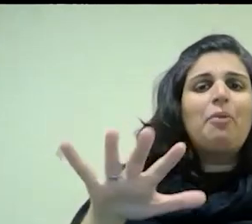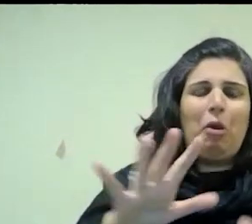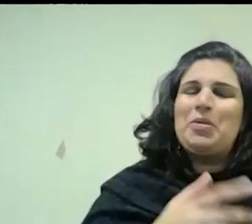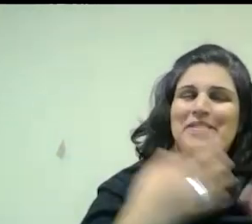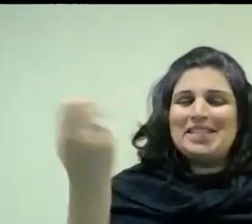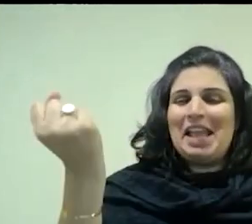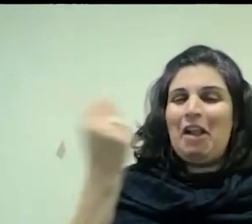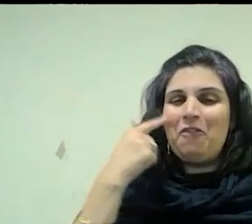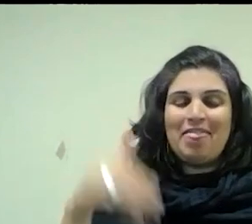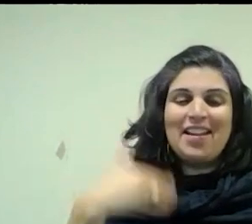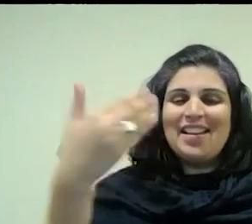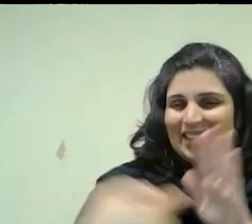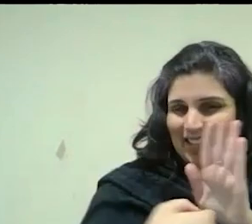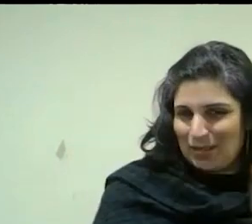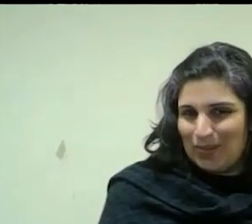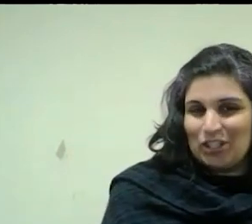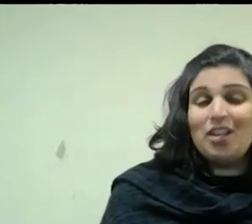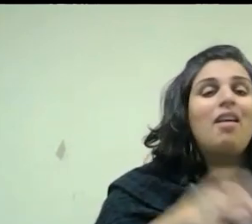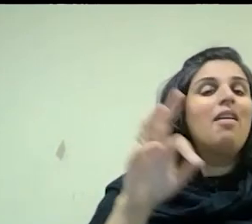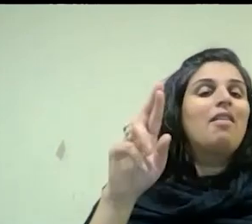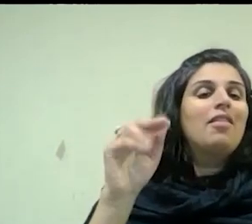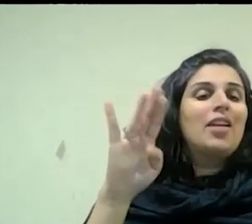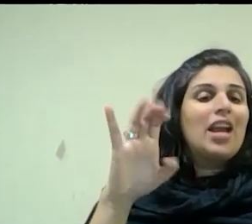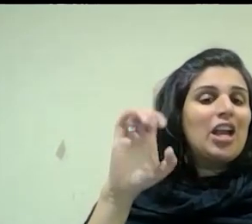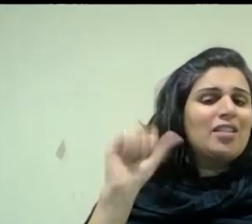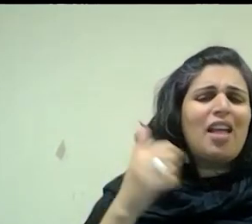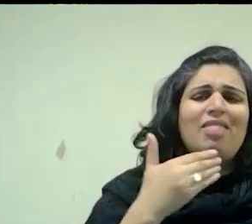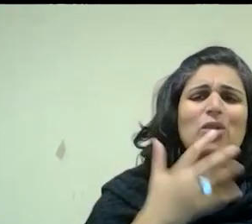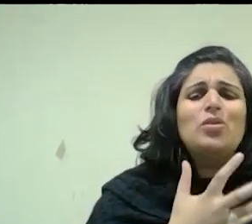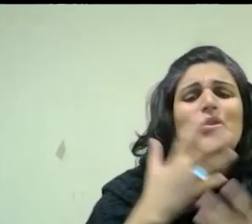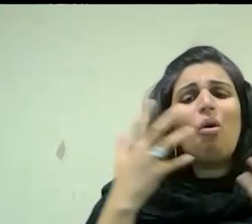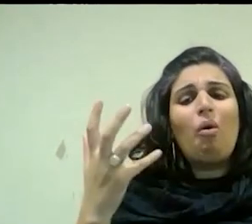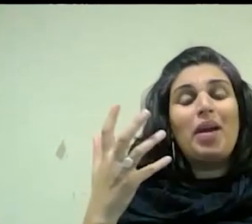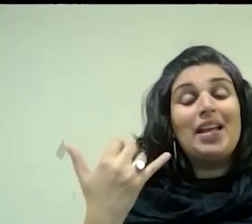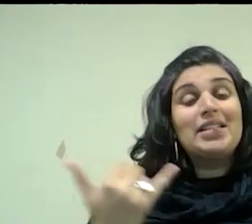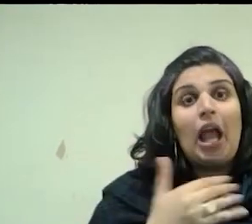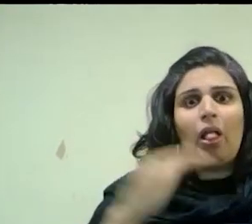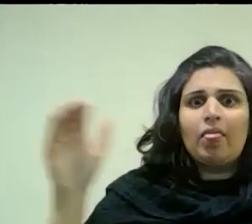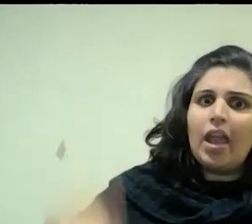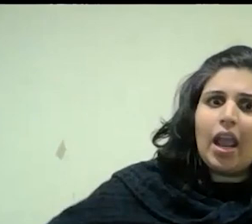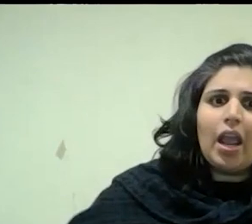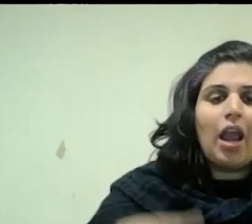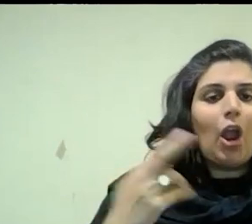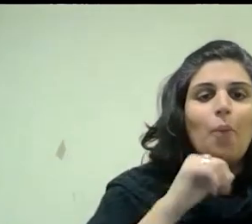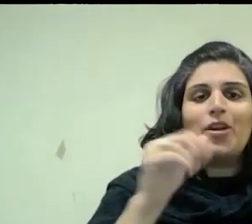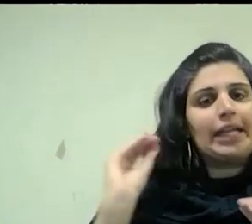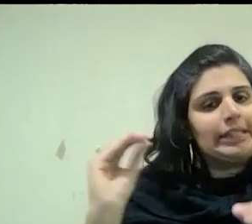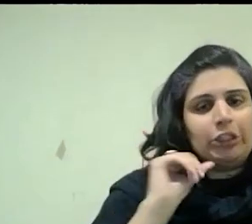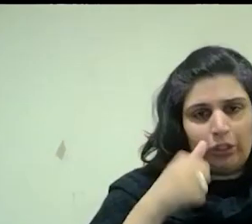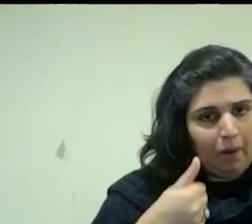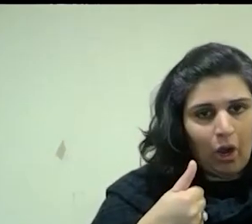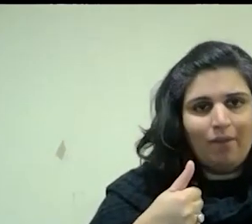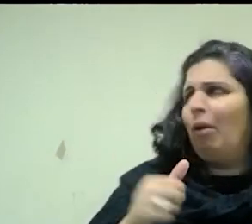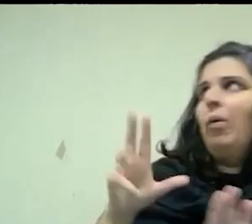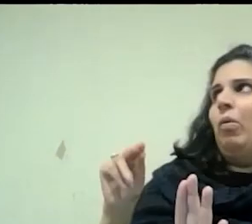Yes. And Francesca, well thank you so much. It is now very late at night. I hope you're not teaching tomorrow. No, I'm not.